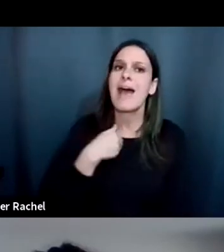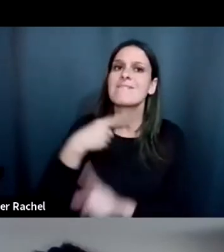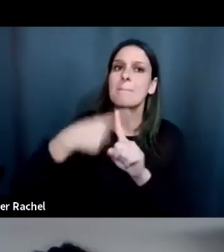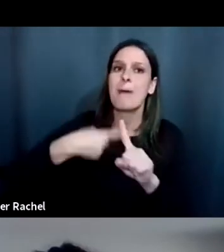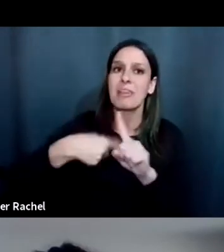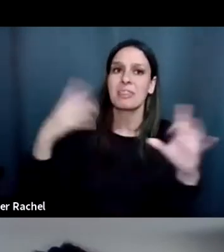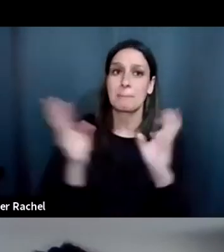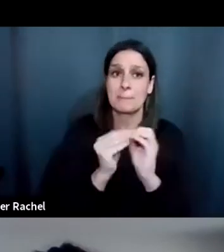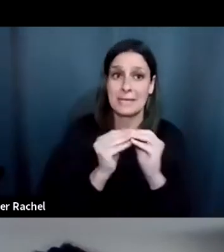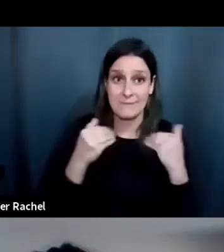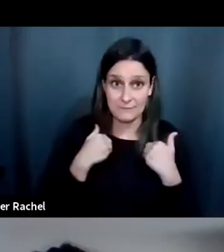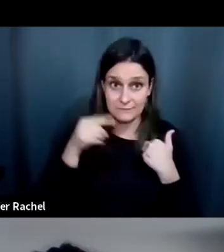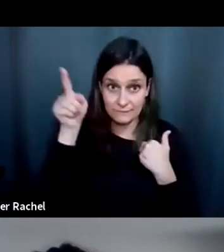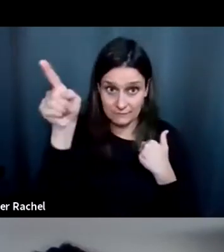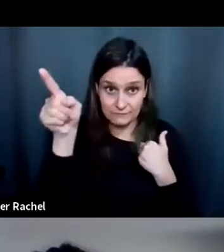meetings, um,